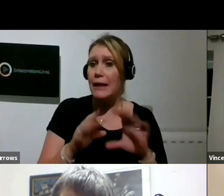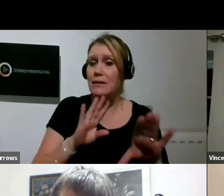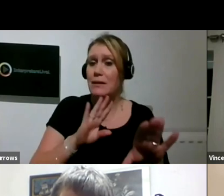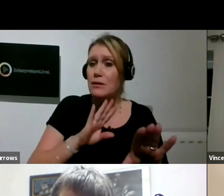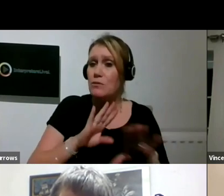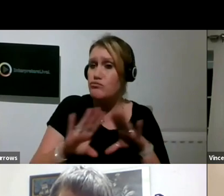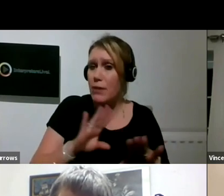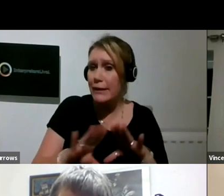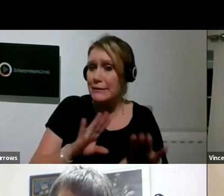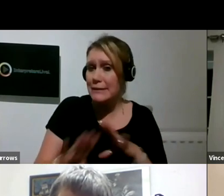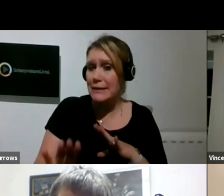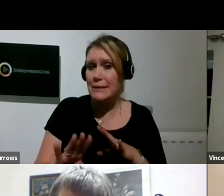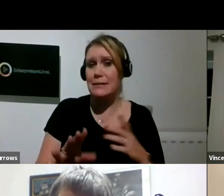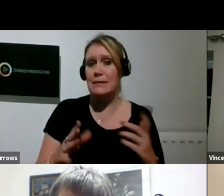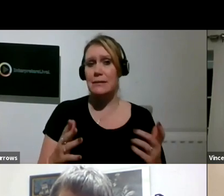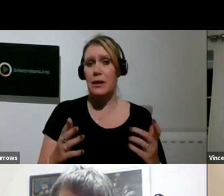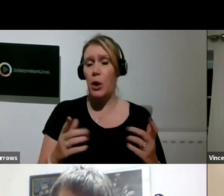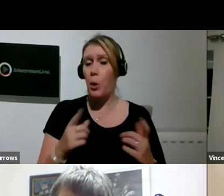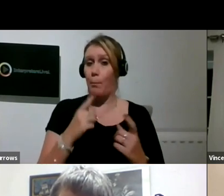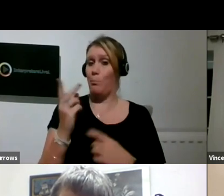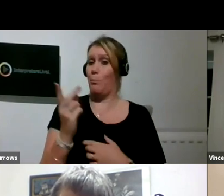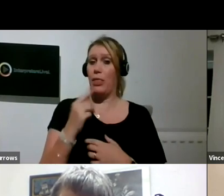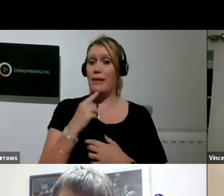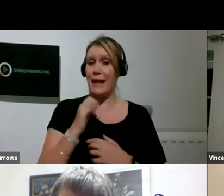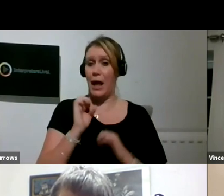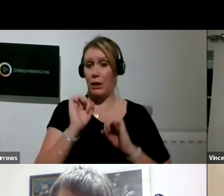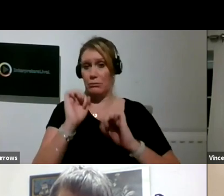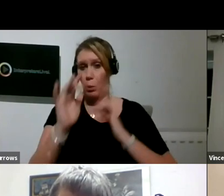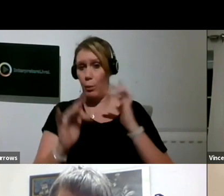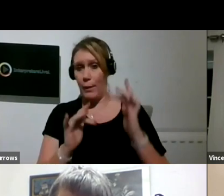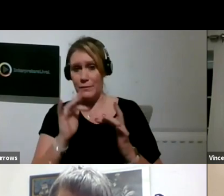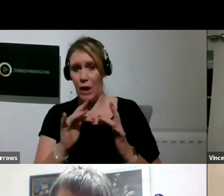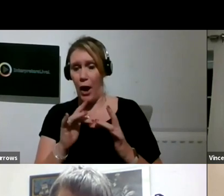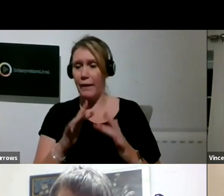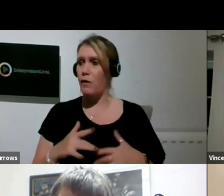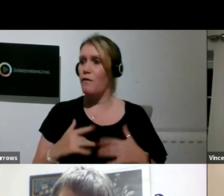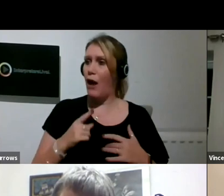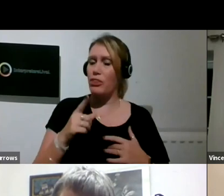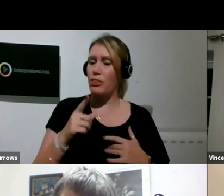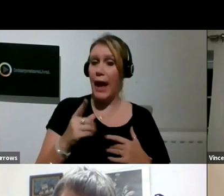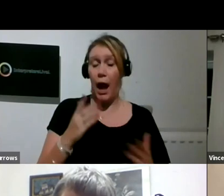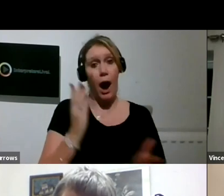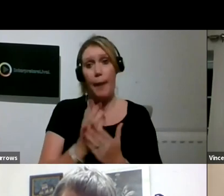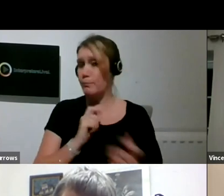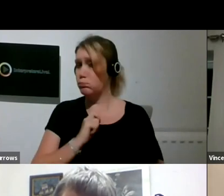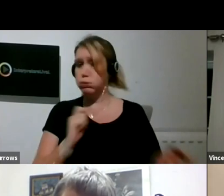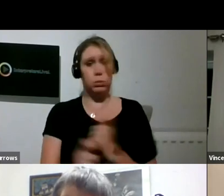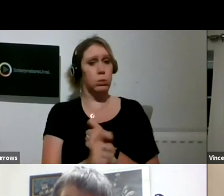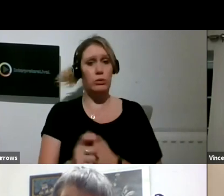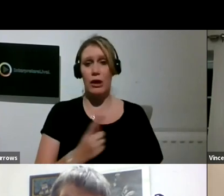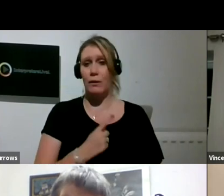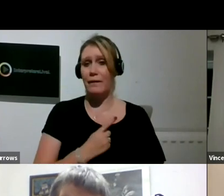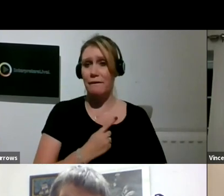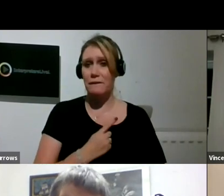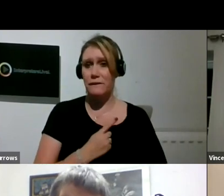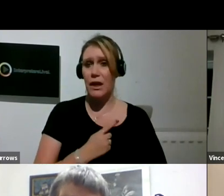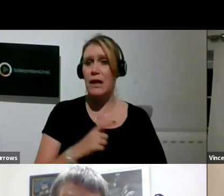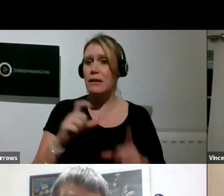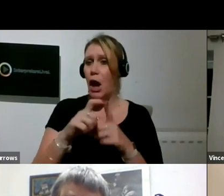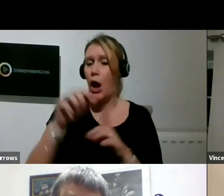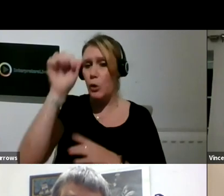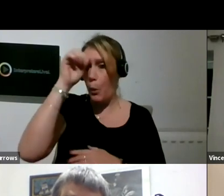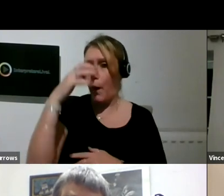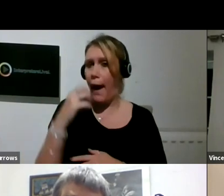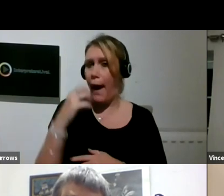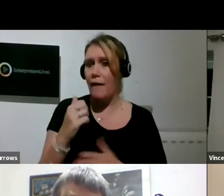say in the exhibition websites, you know, it did sort of fundamentally change you. Duncan, I know we don't have a great signal from you, but